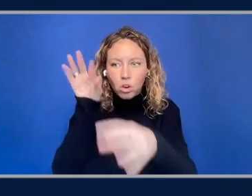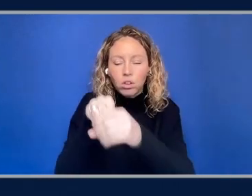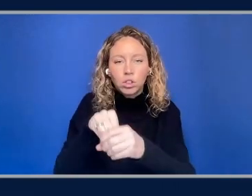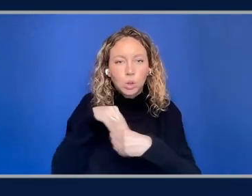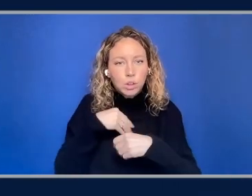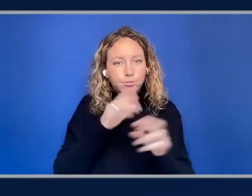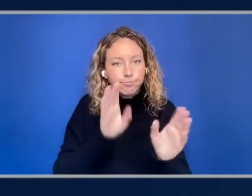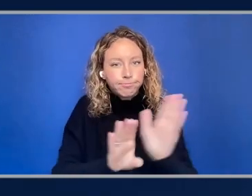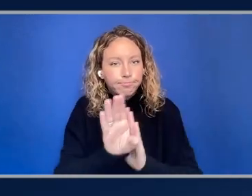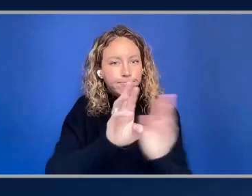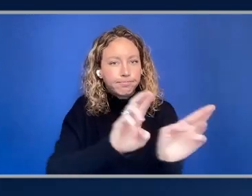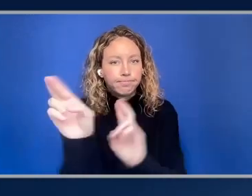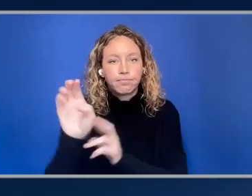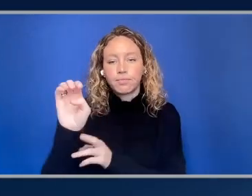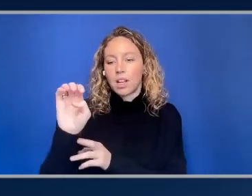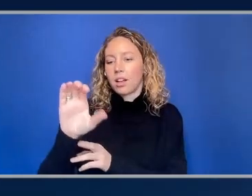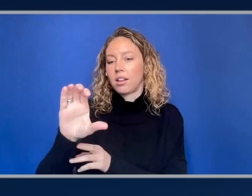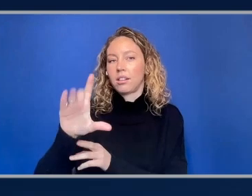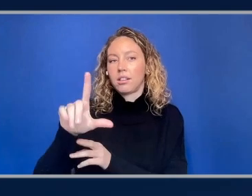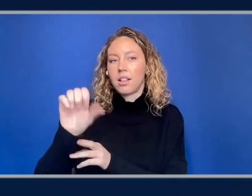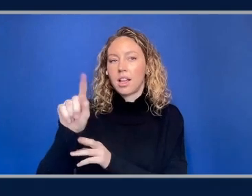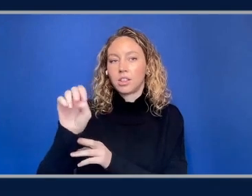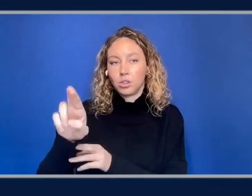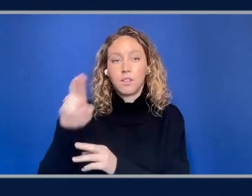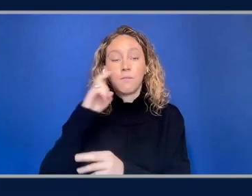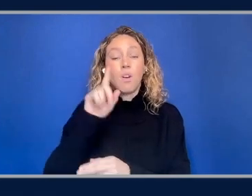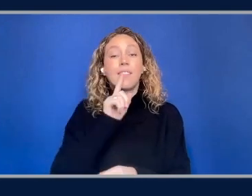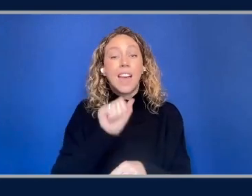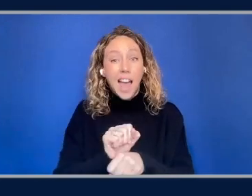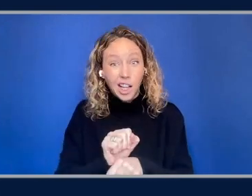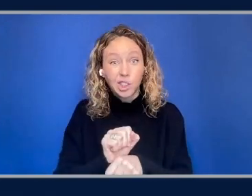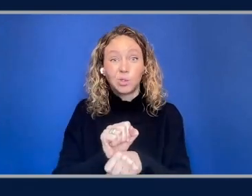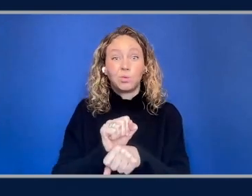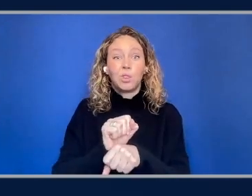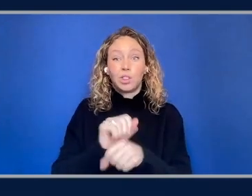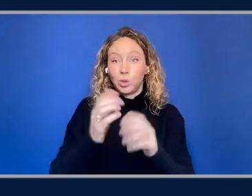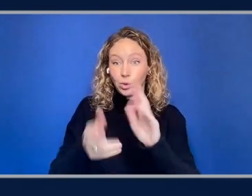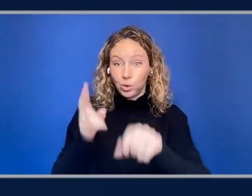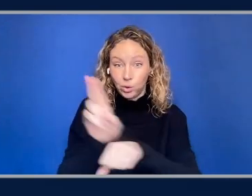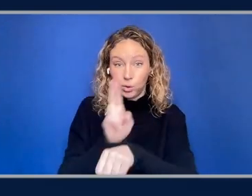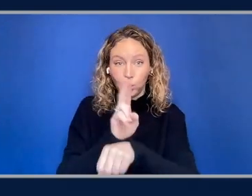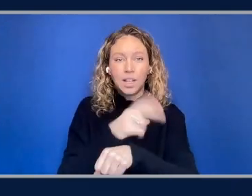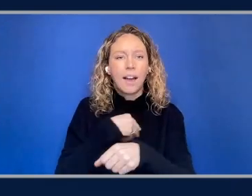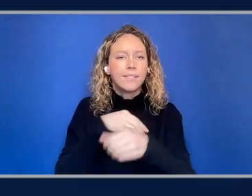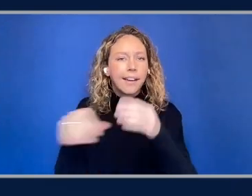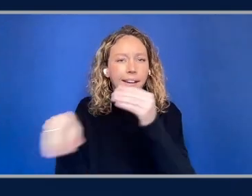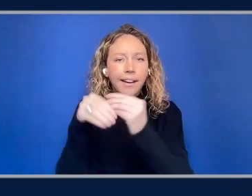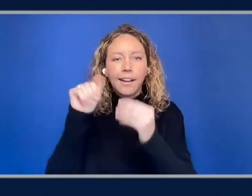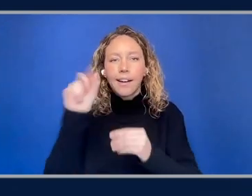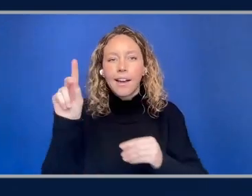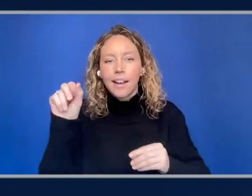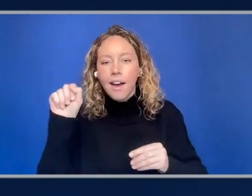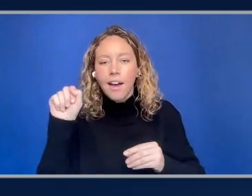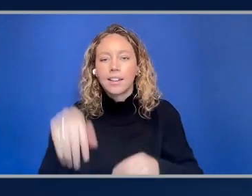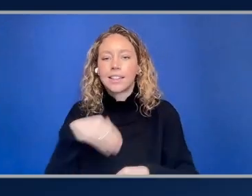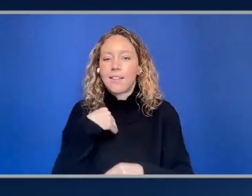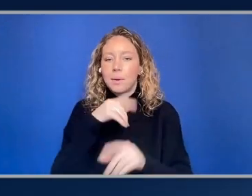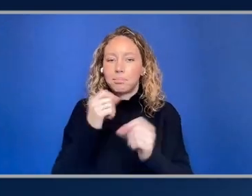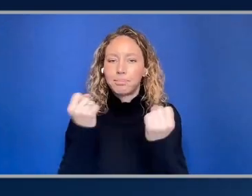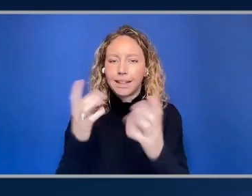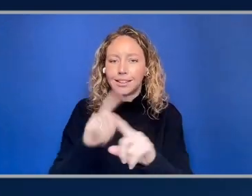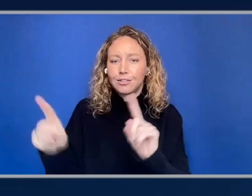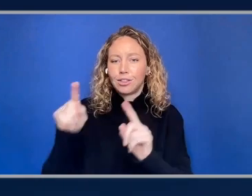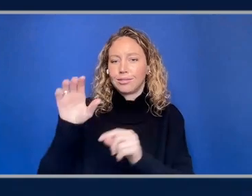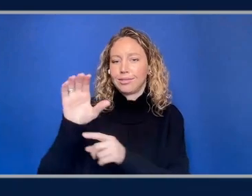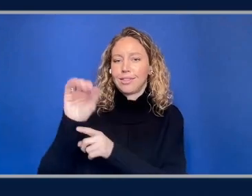ready for actual production use cases. You have to install a bunch of add-ons, you have to configure and select compute instances to use, and then you